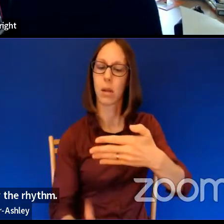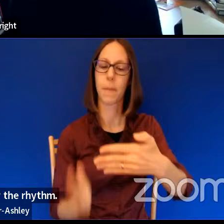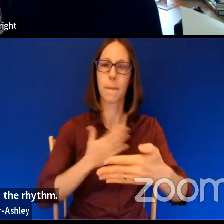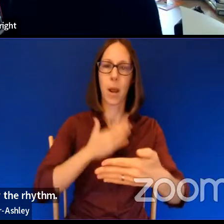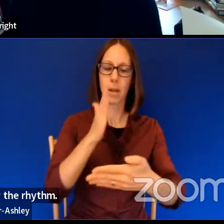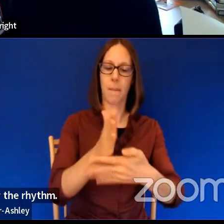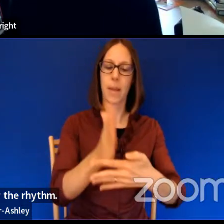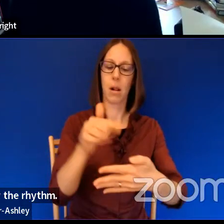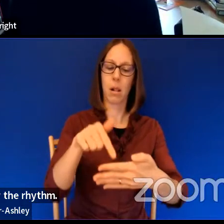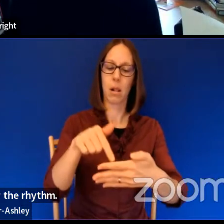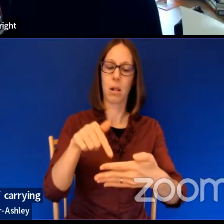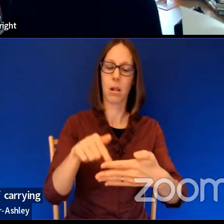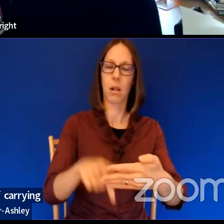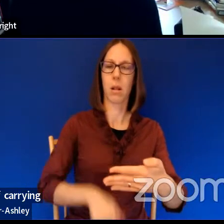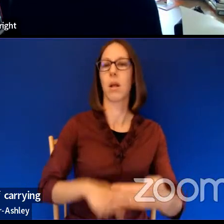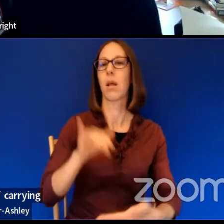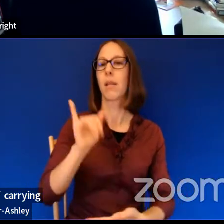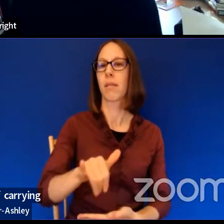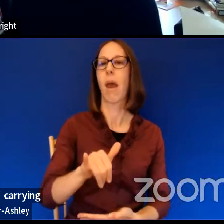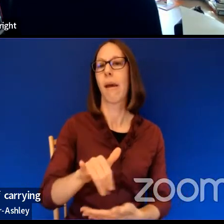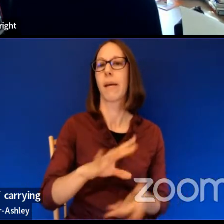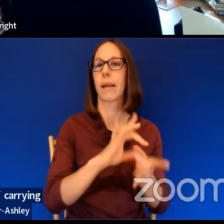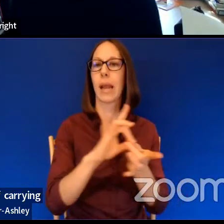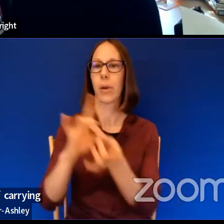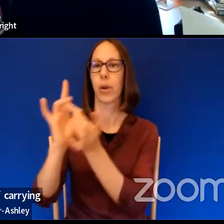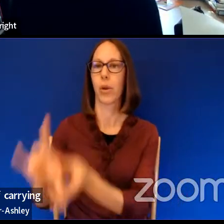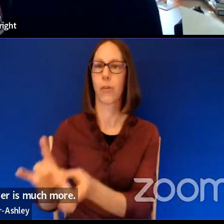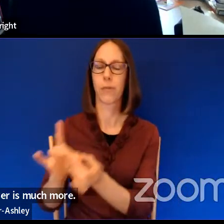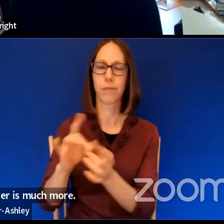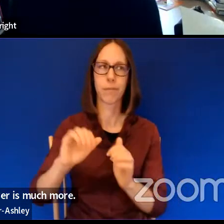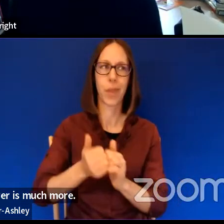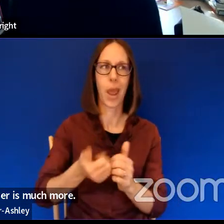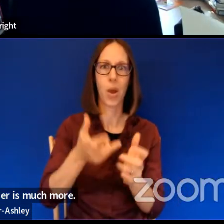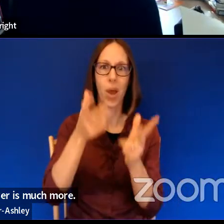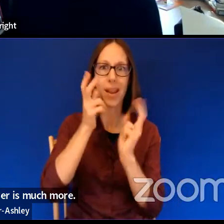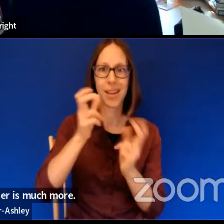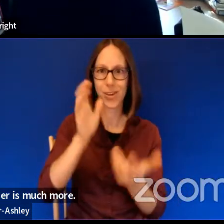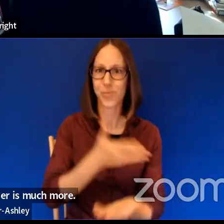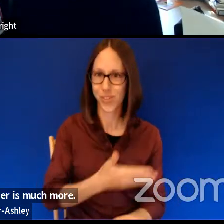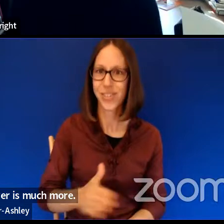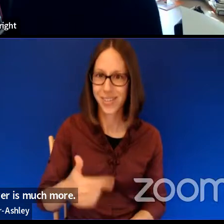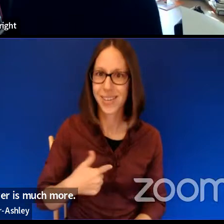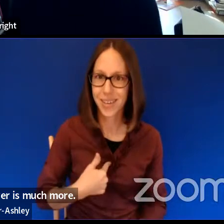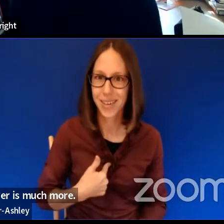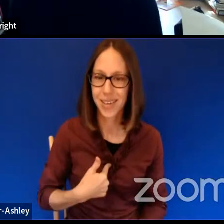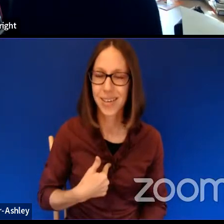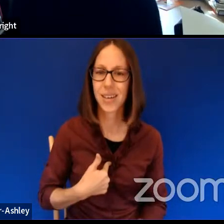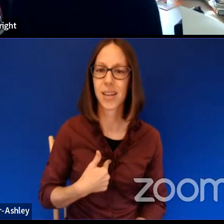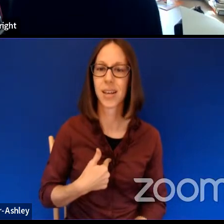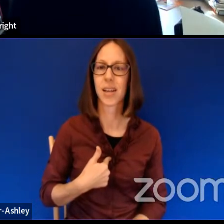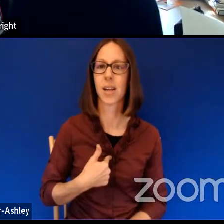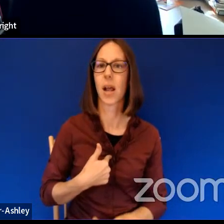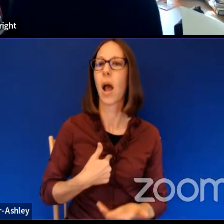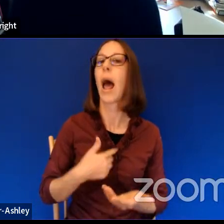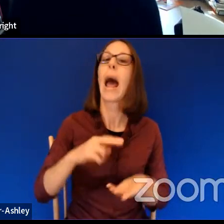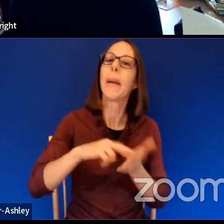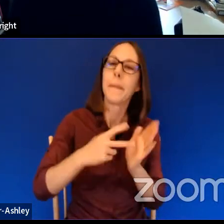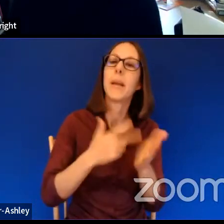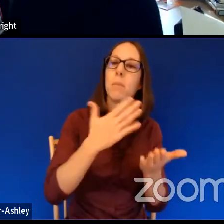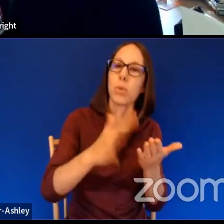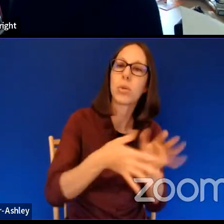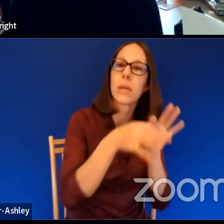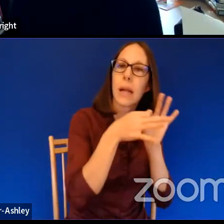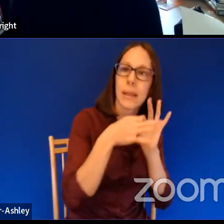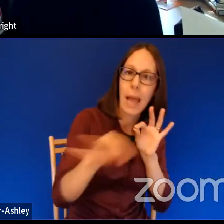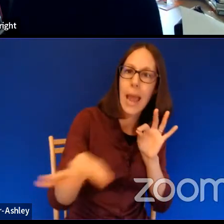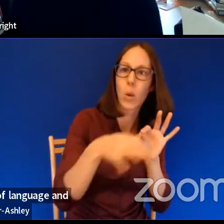kind of carrying over is much more how I hear music. And I mean, the music of language and the music